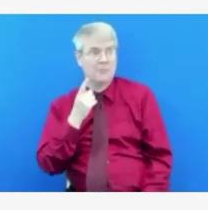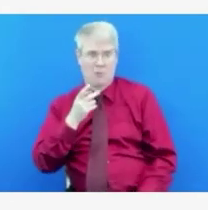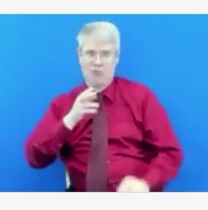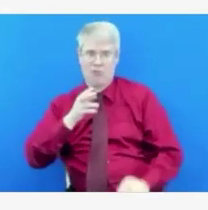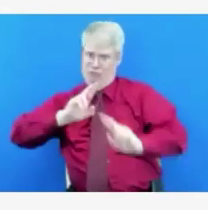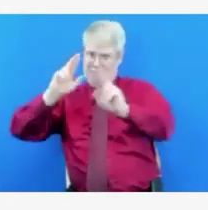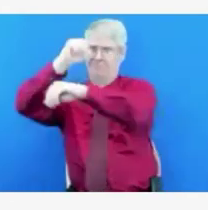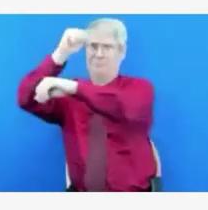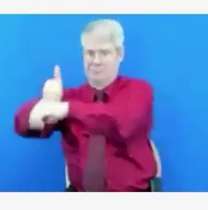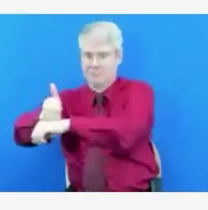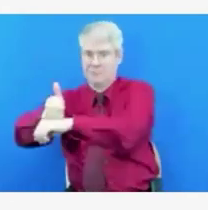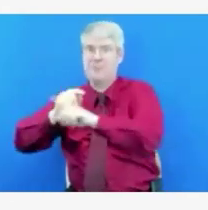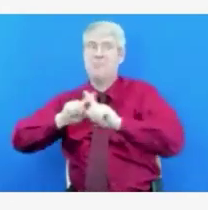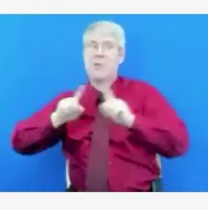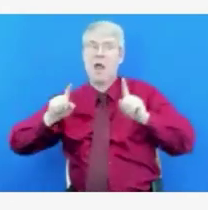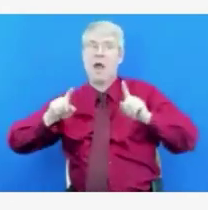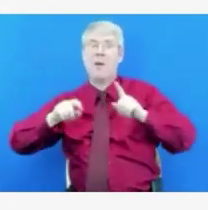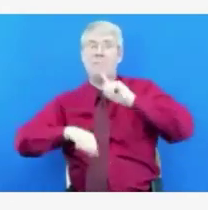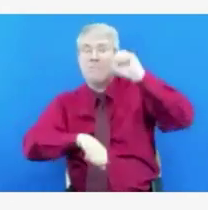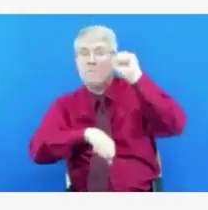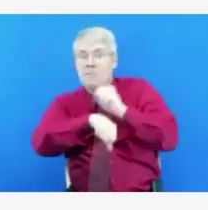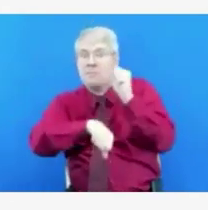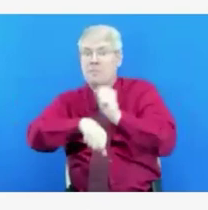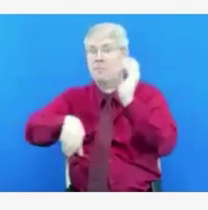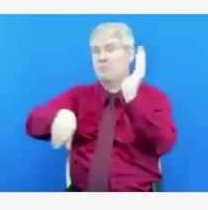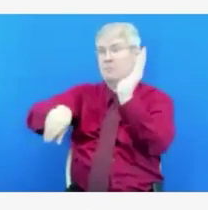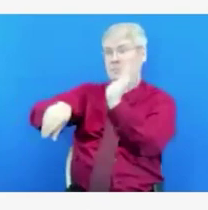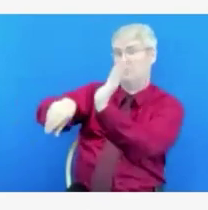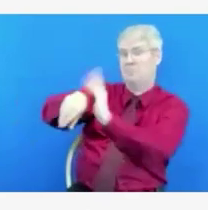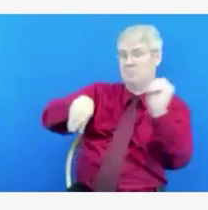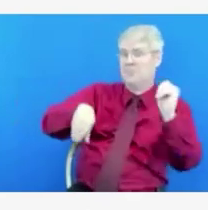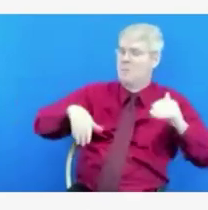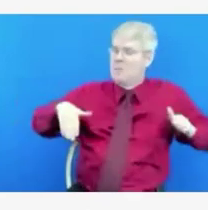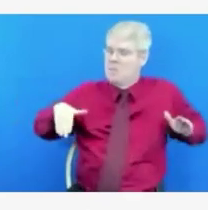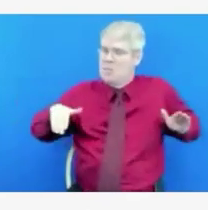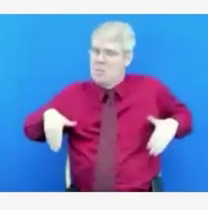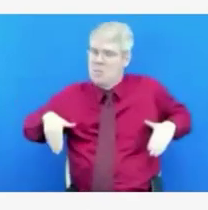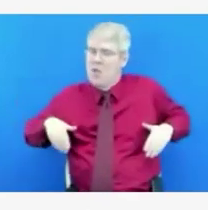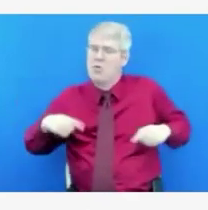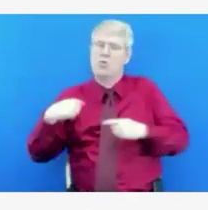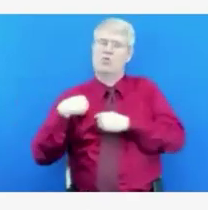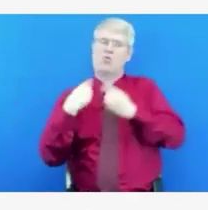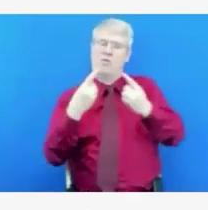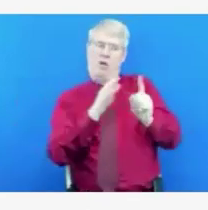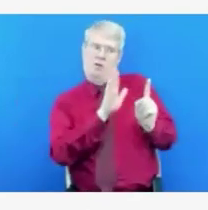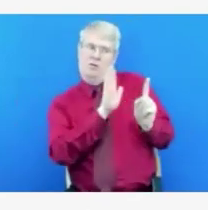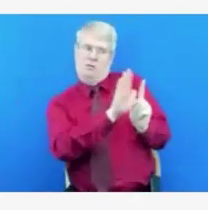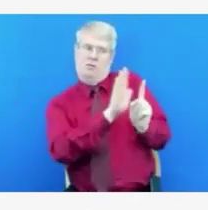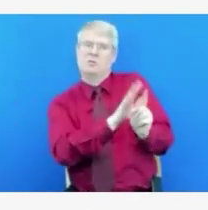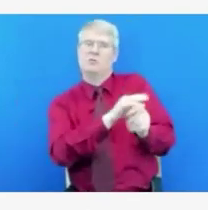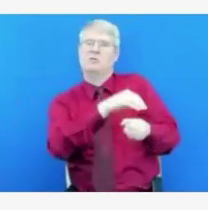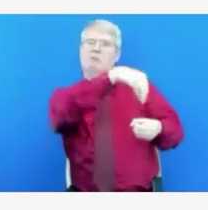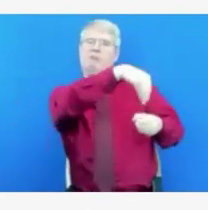manage those incidents that they're having locally. So, I don't know if